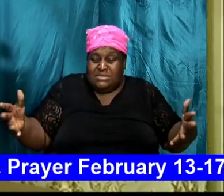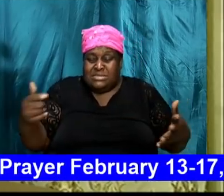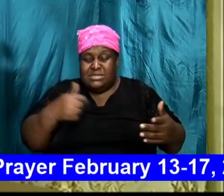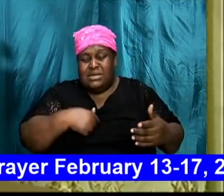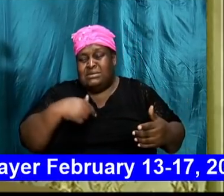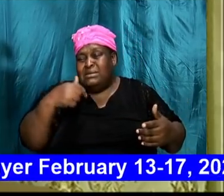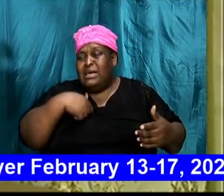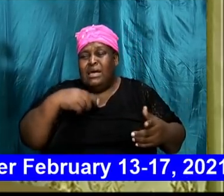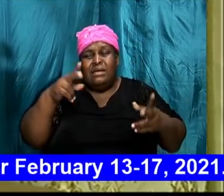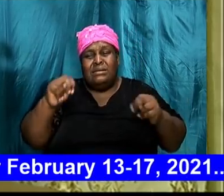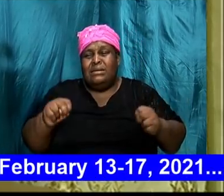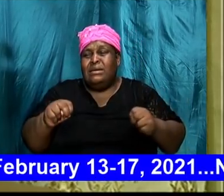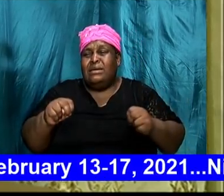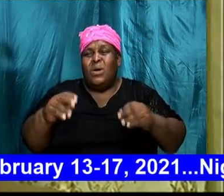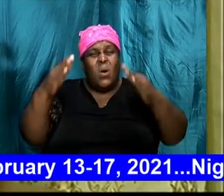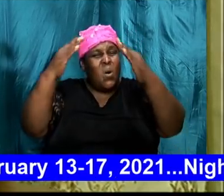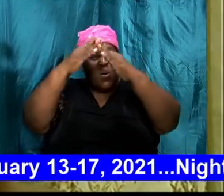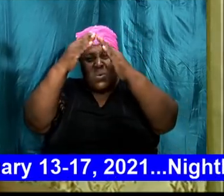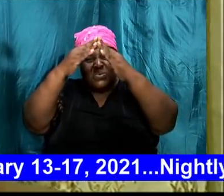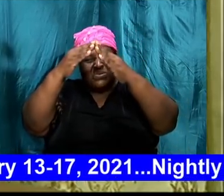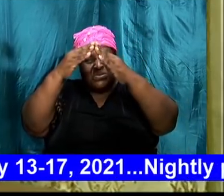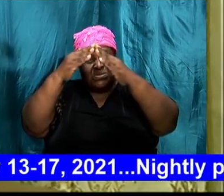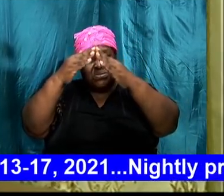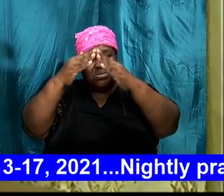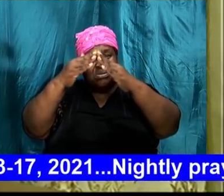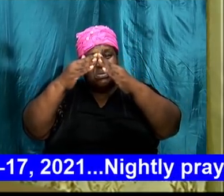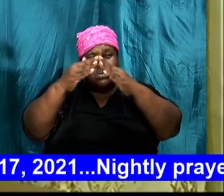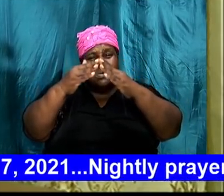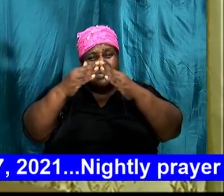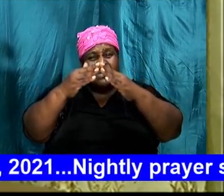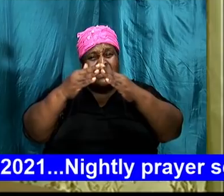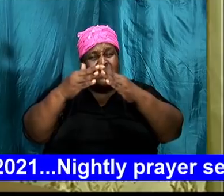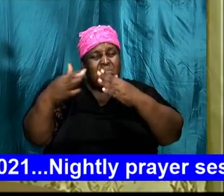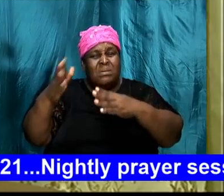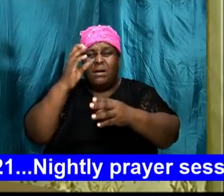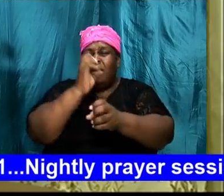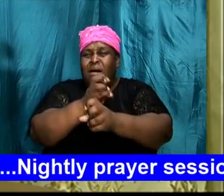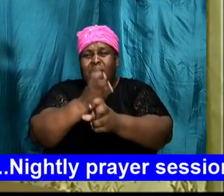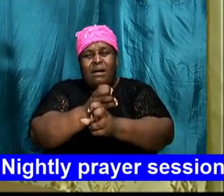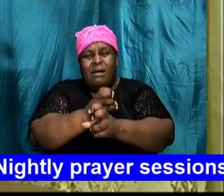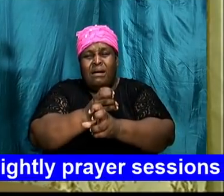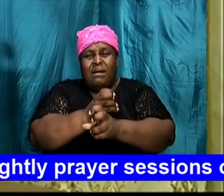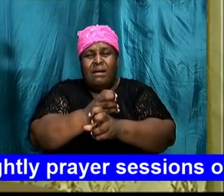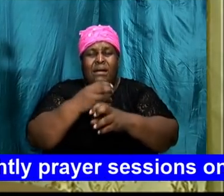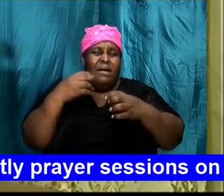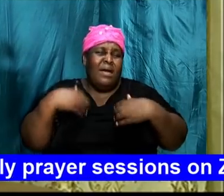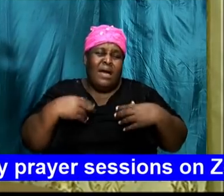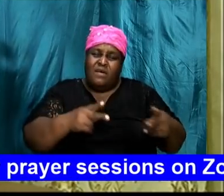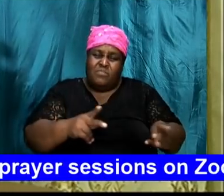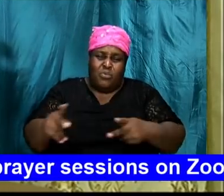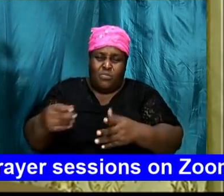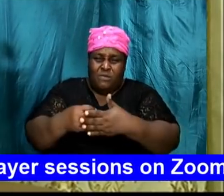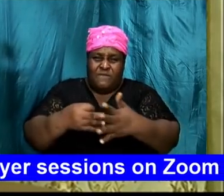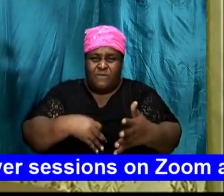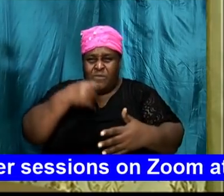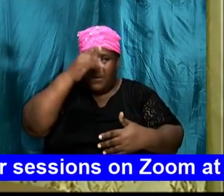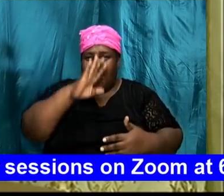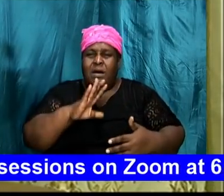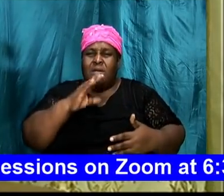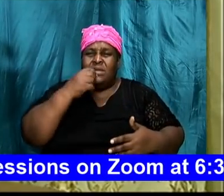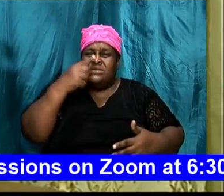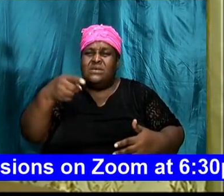purchase? Have we ever put this before God in prayer and fasting and said, Lord, show me your will?